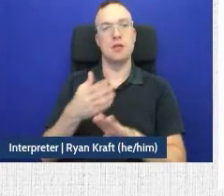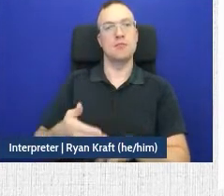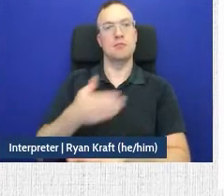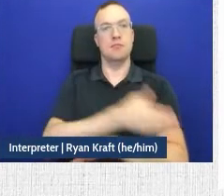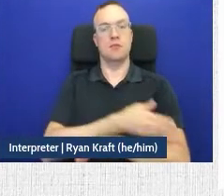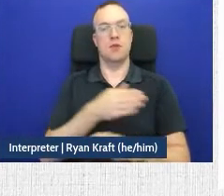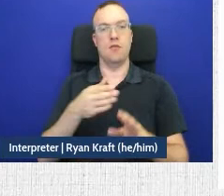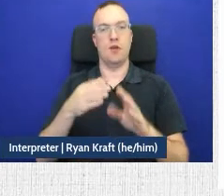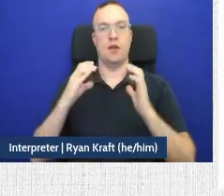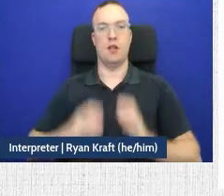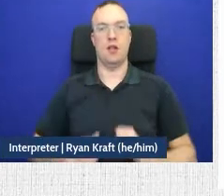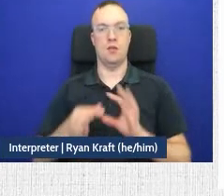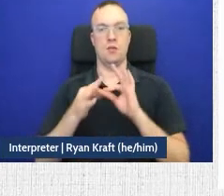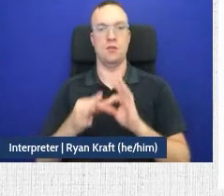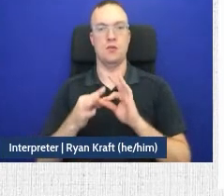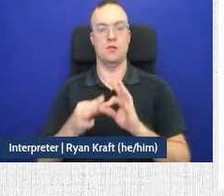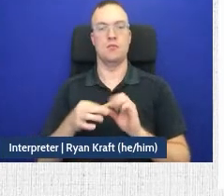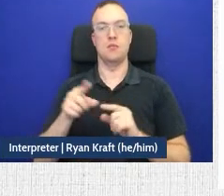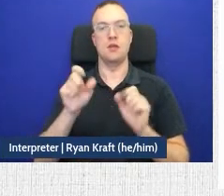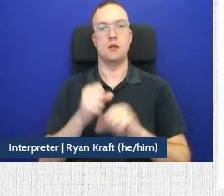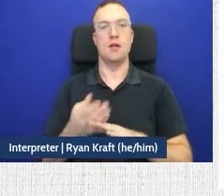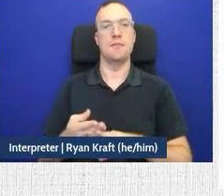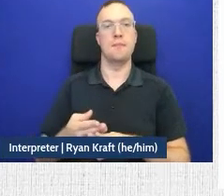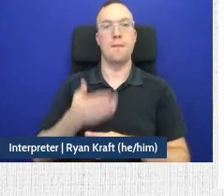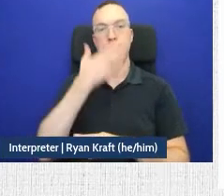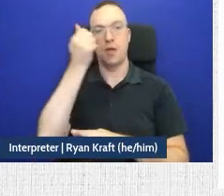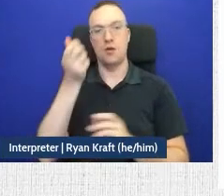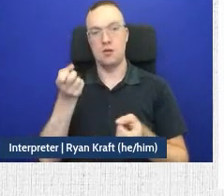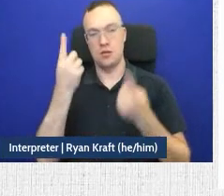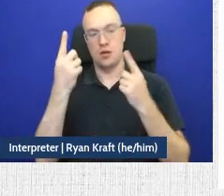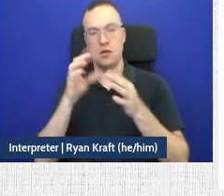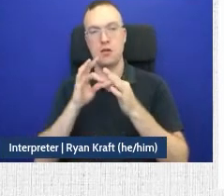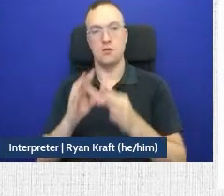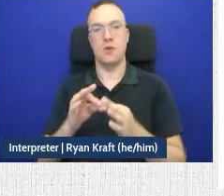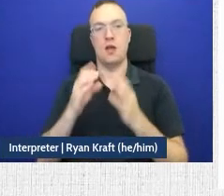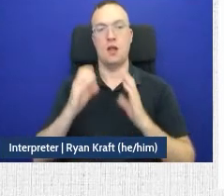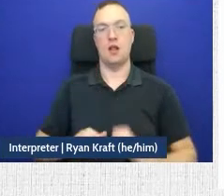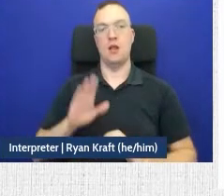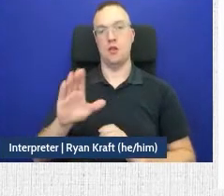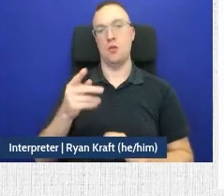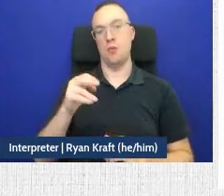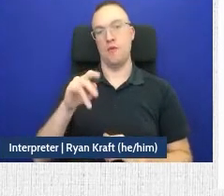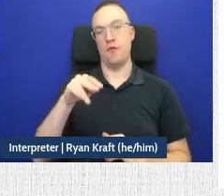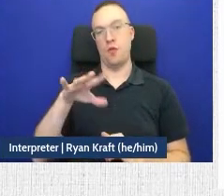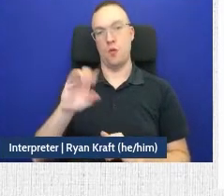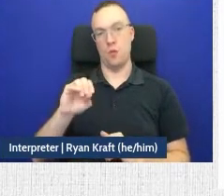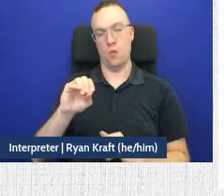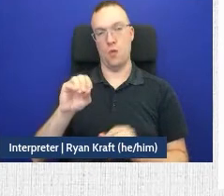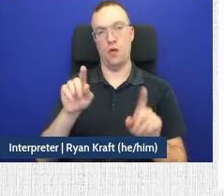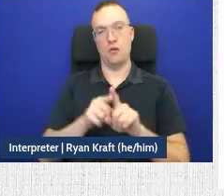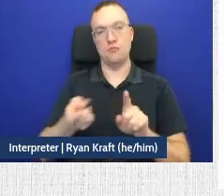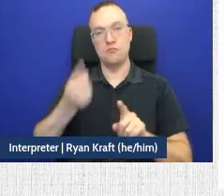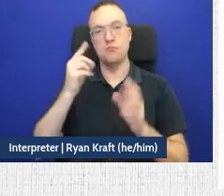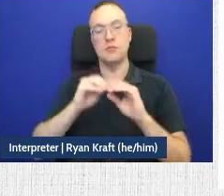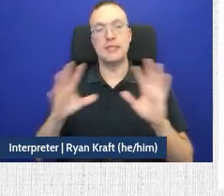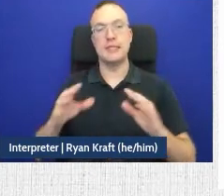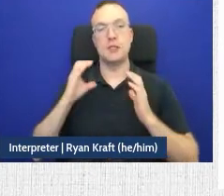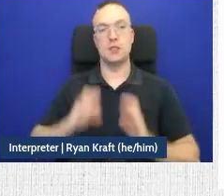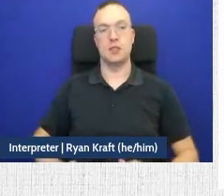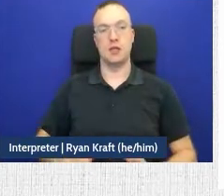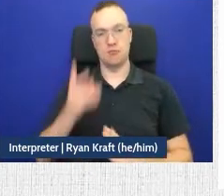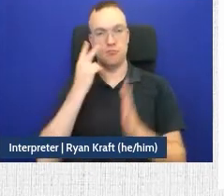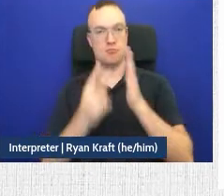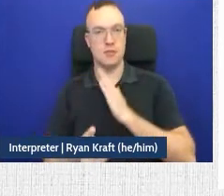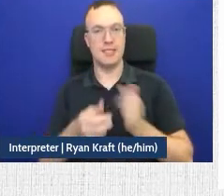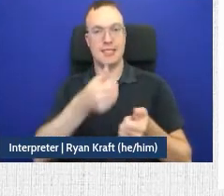relationships. Boys will be able to have a better understanding of a client's portfolio and will be able to help a client predict